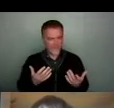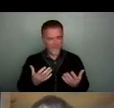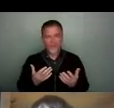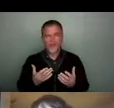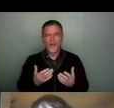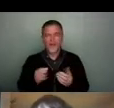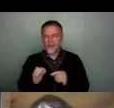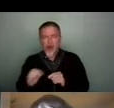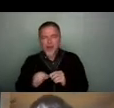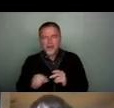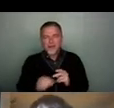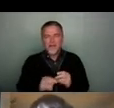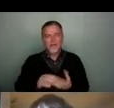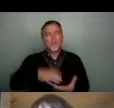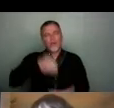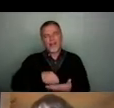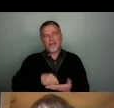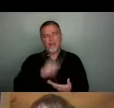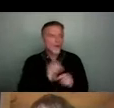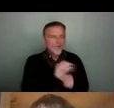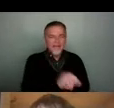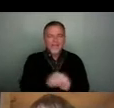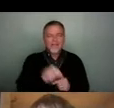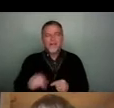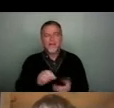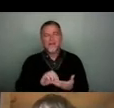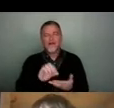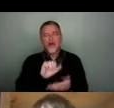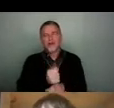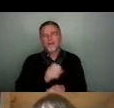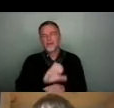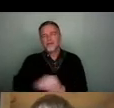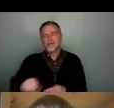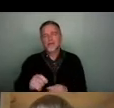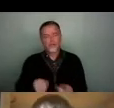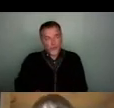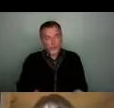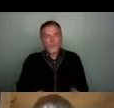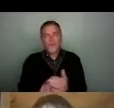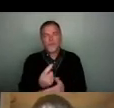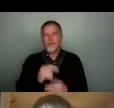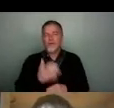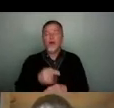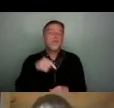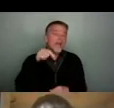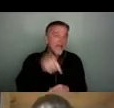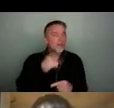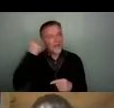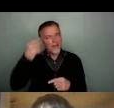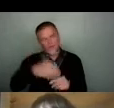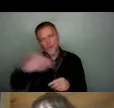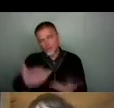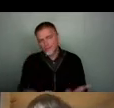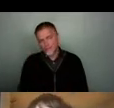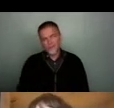grants, like a bigger pot that we could have given micro grants and commissioning opportunities for that work. But maybe that's something that we can think about in the future.